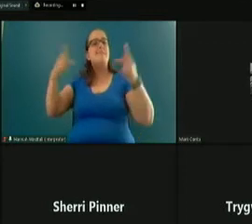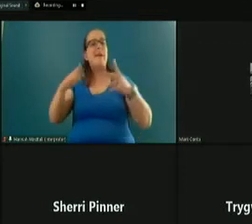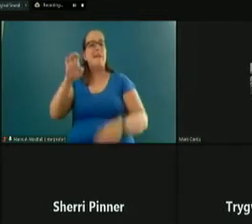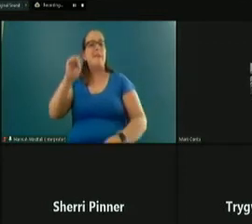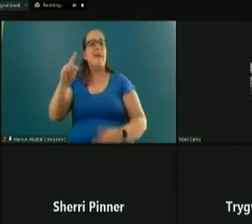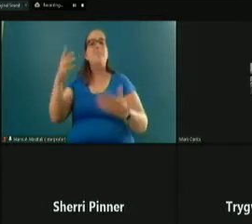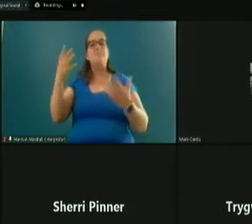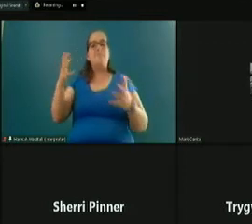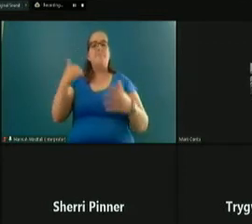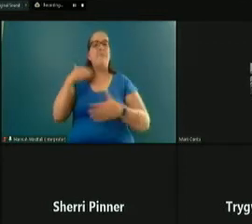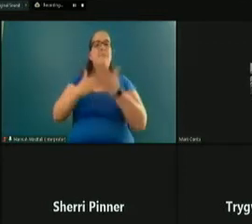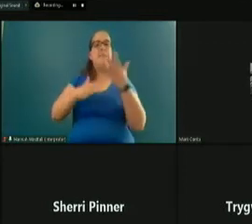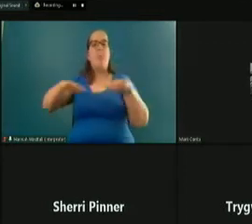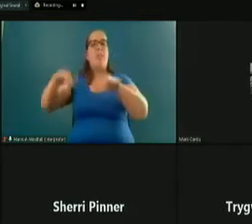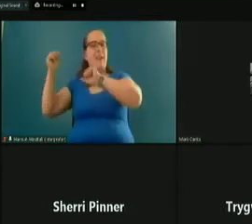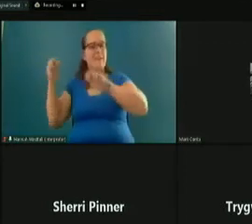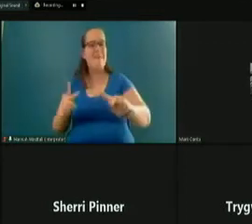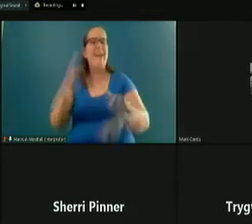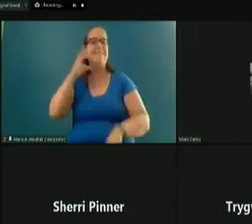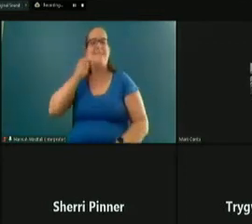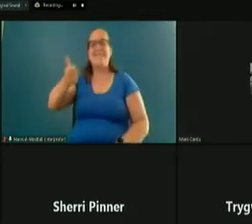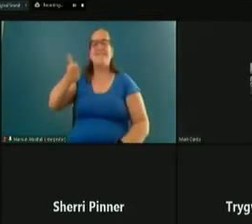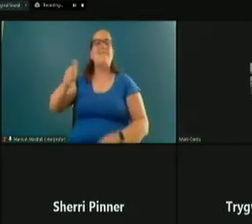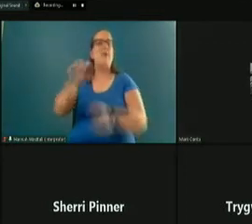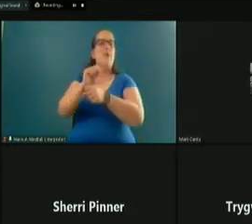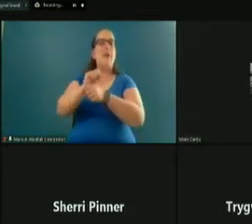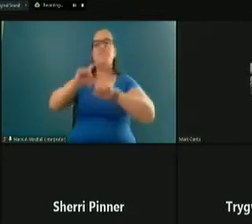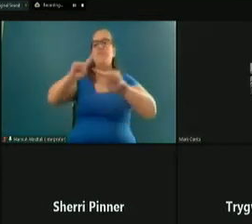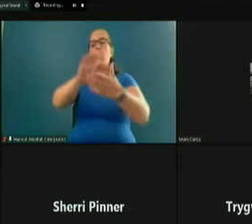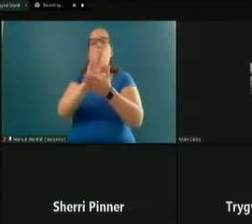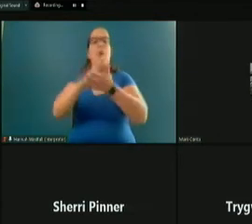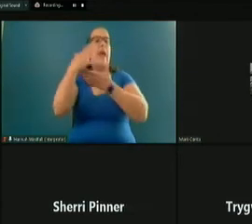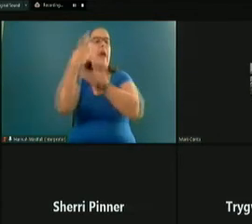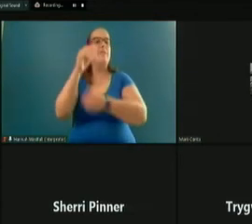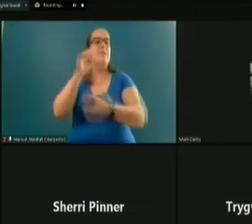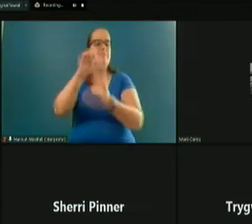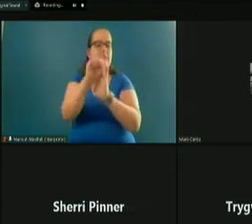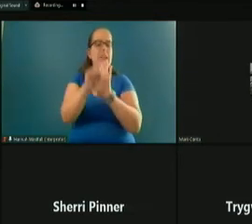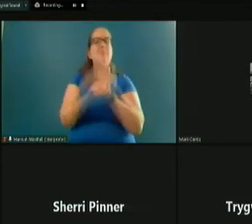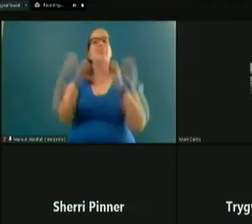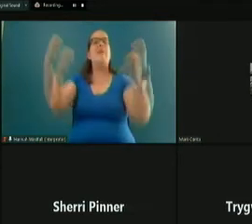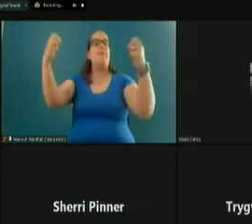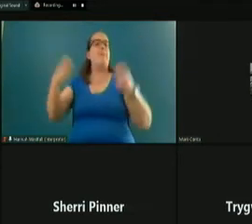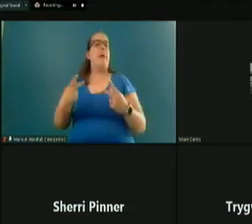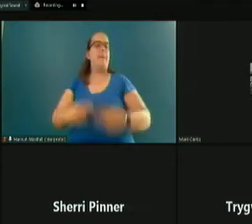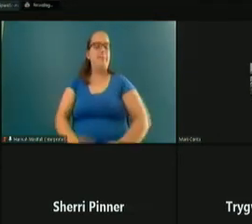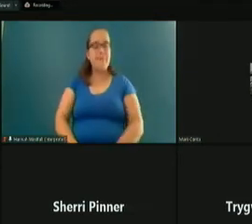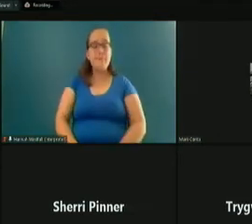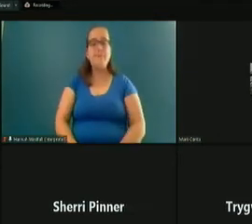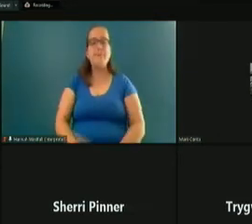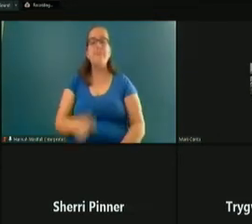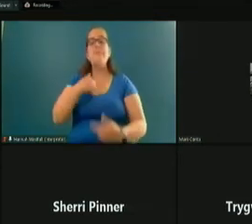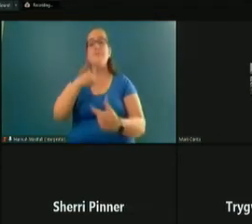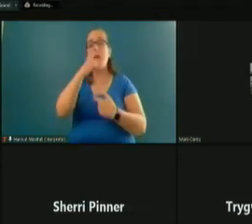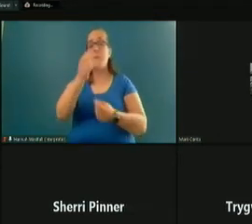having some boomerang experiences themselves working, going to school out of the state and coming back. I'm interested